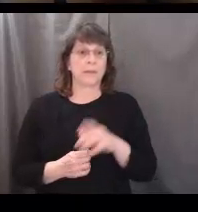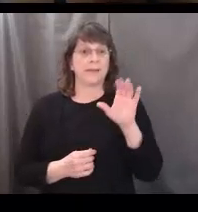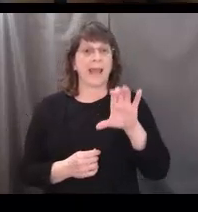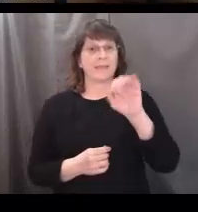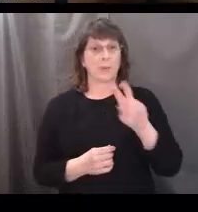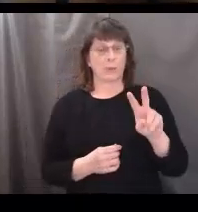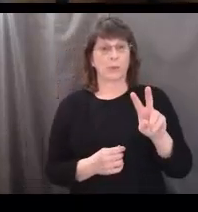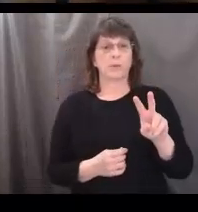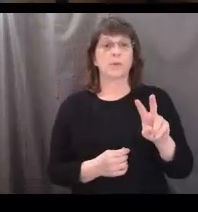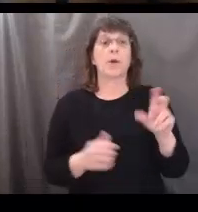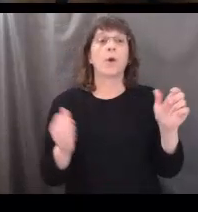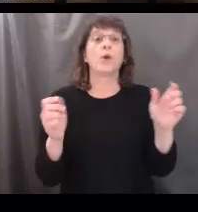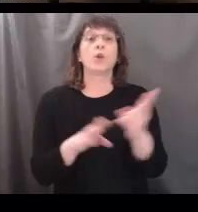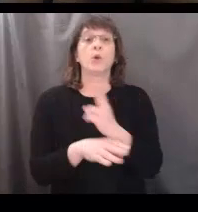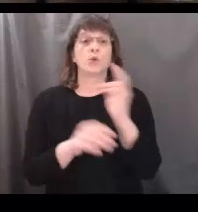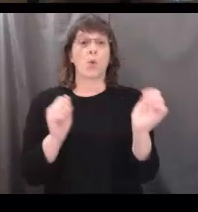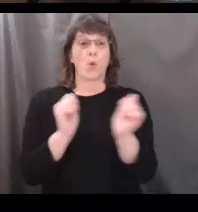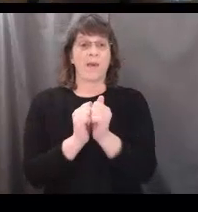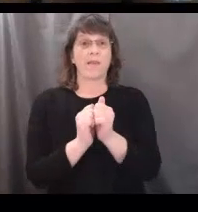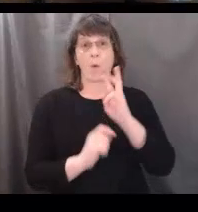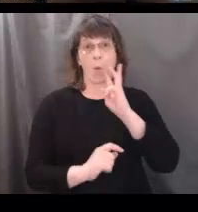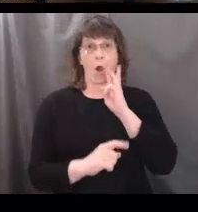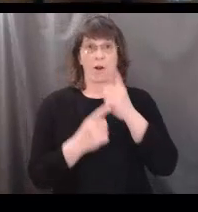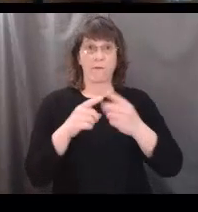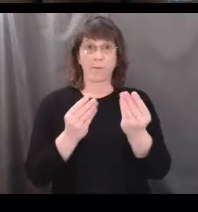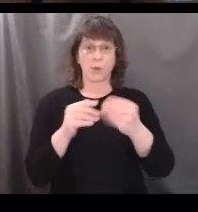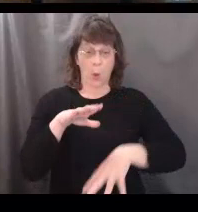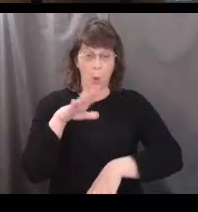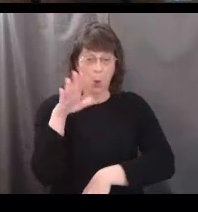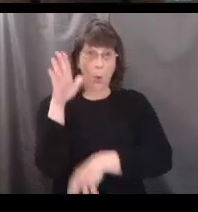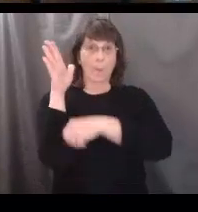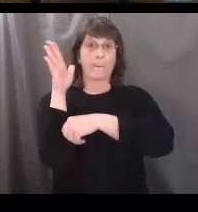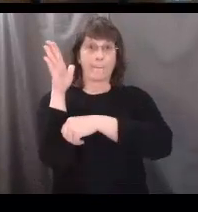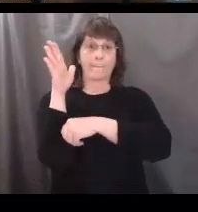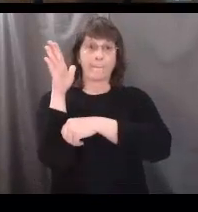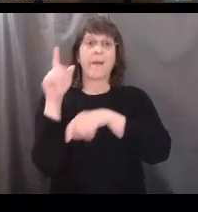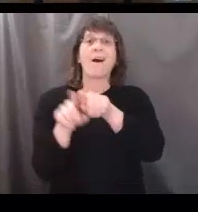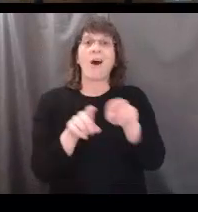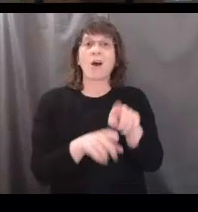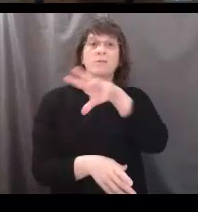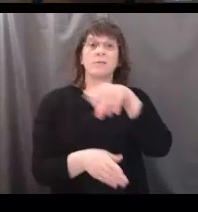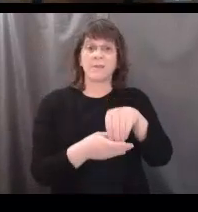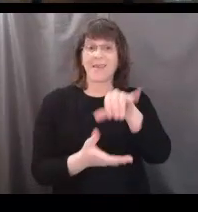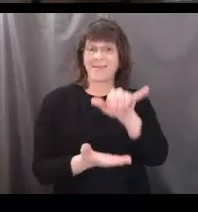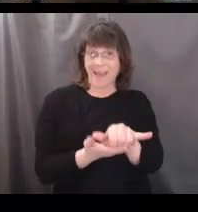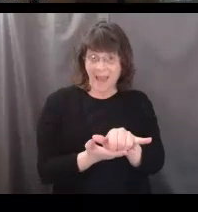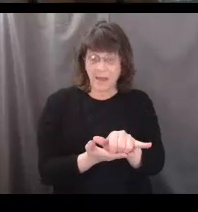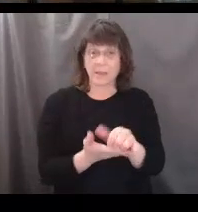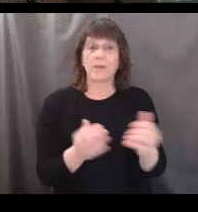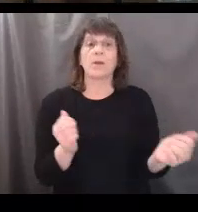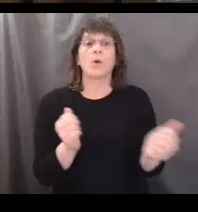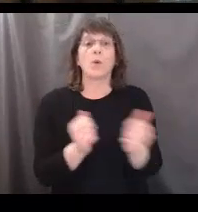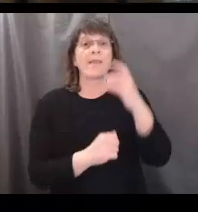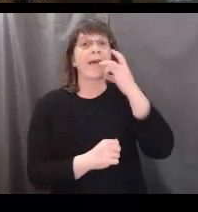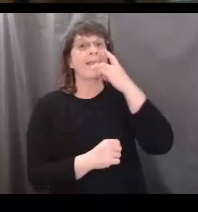along with the water from soil, and combine that with